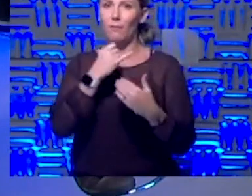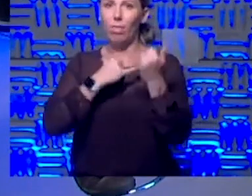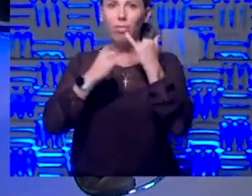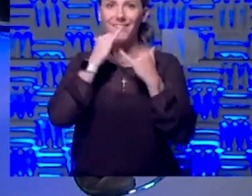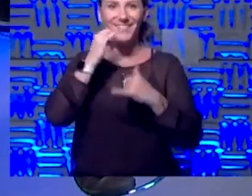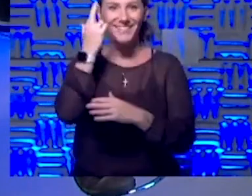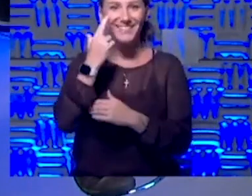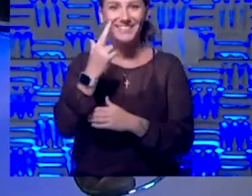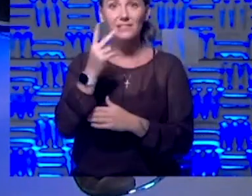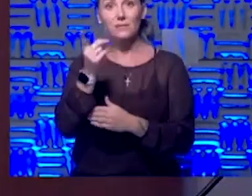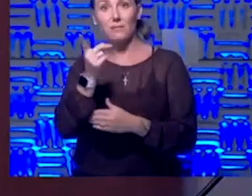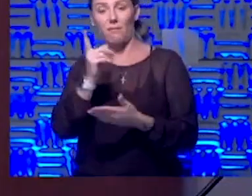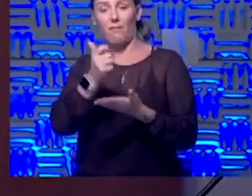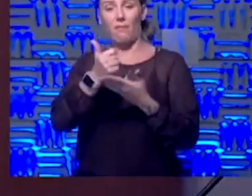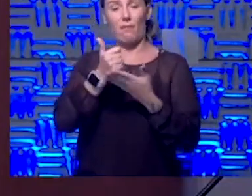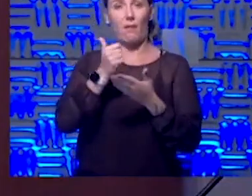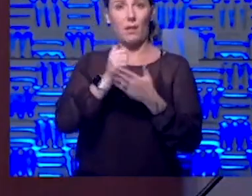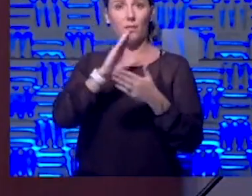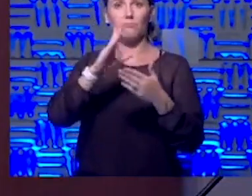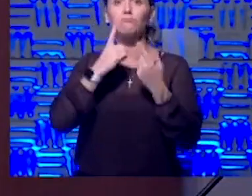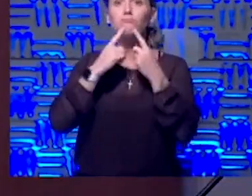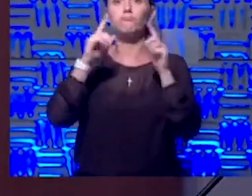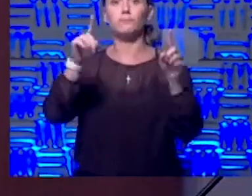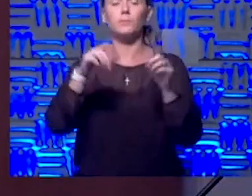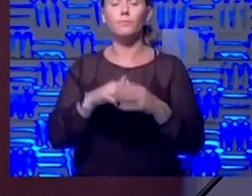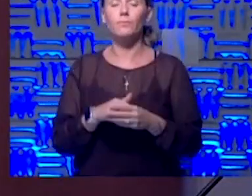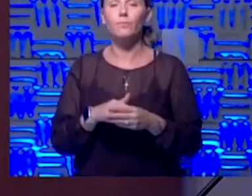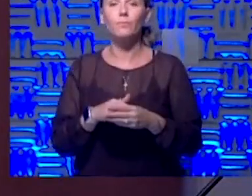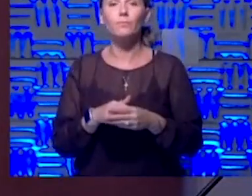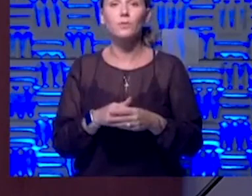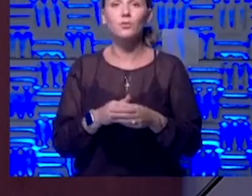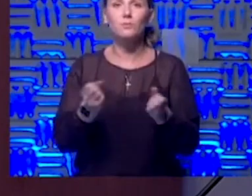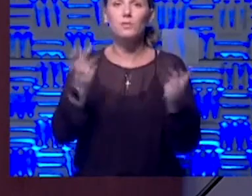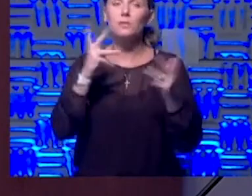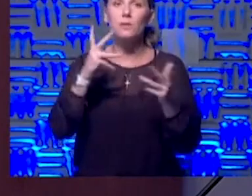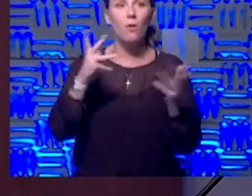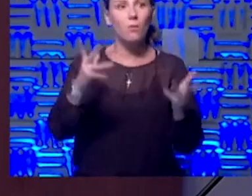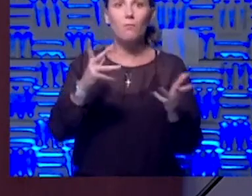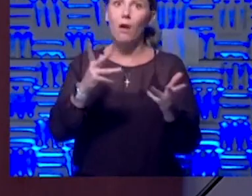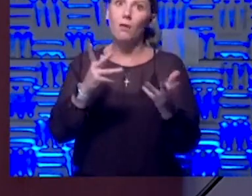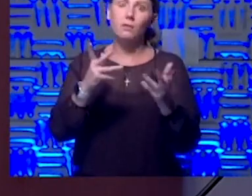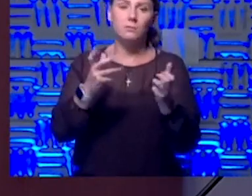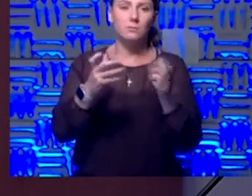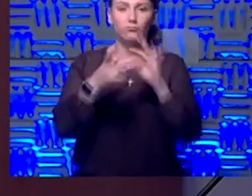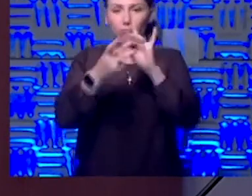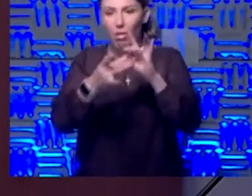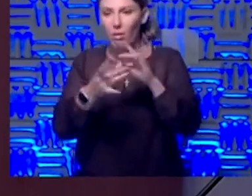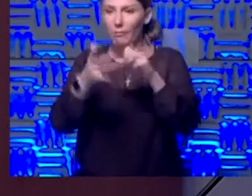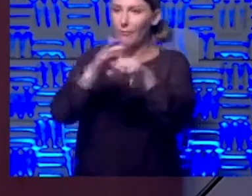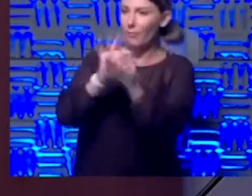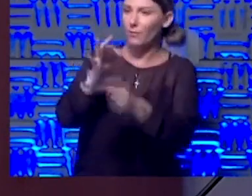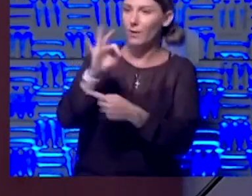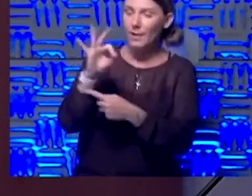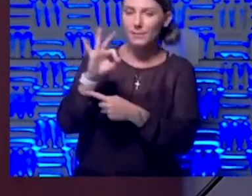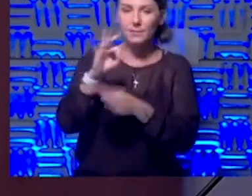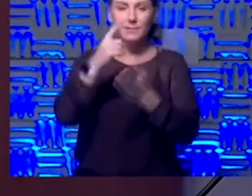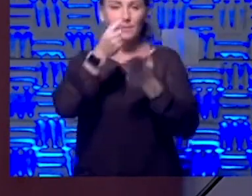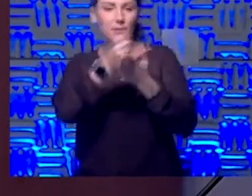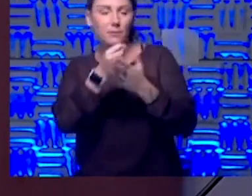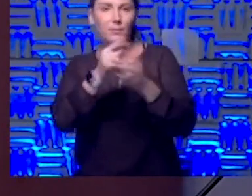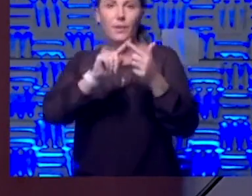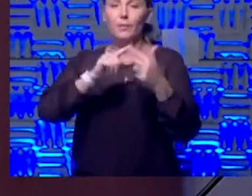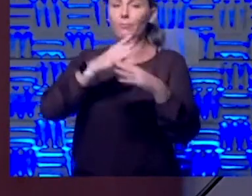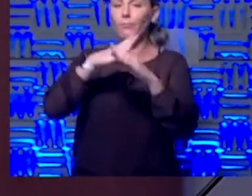help us get there, right? Yeah, I think, you know, there's been so much thrown at coronavirus in terms of treatment and prevention. And